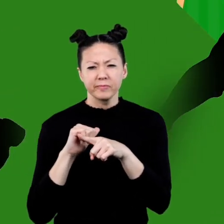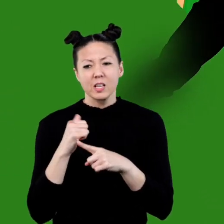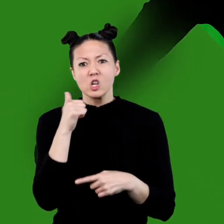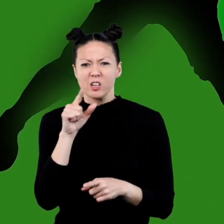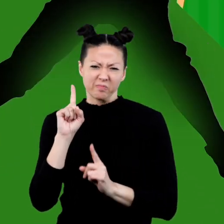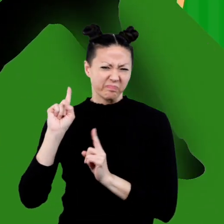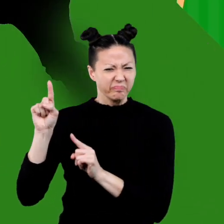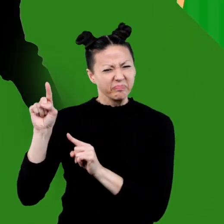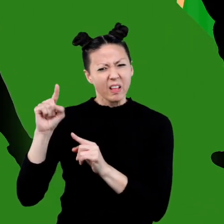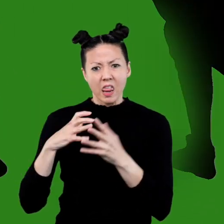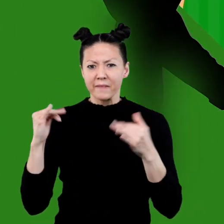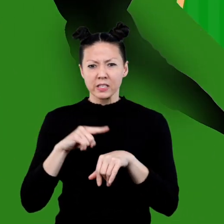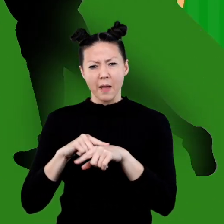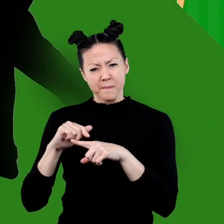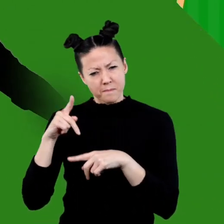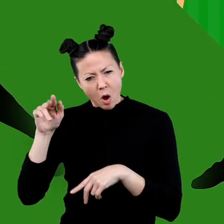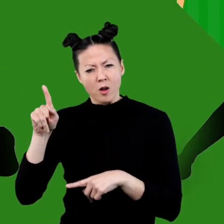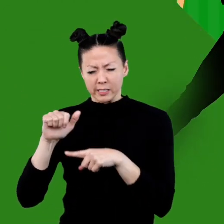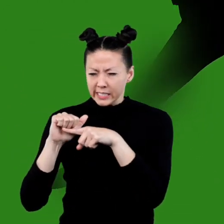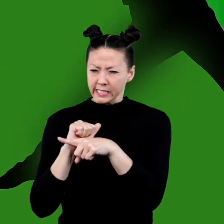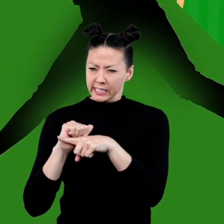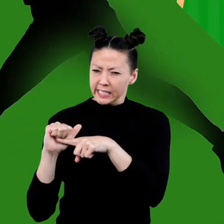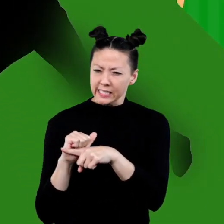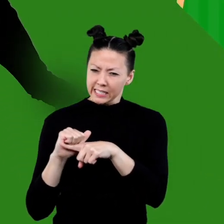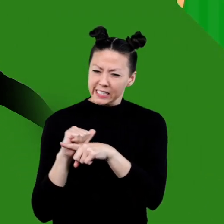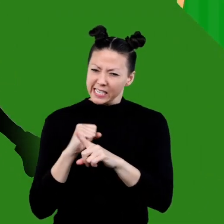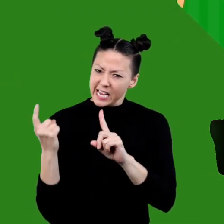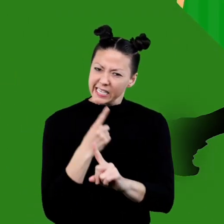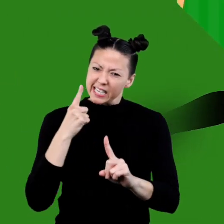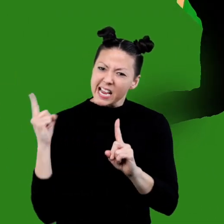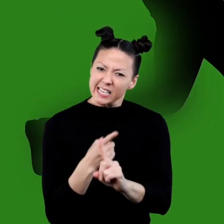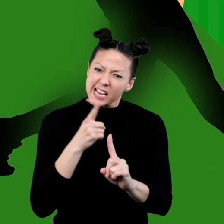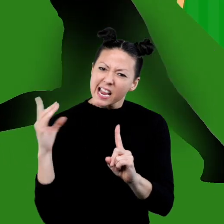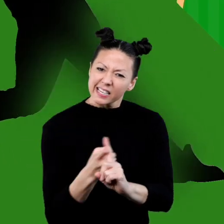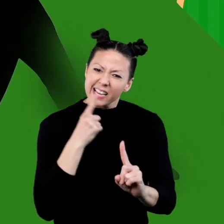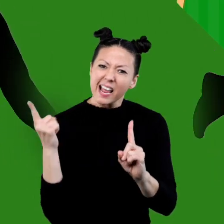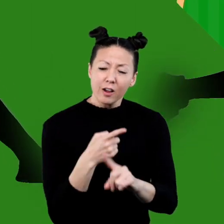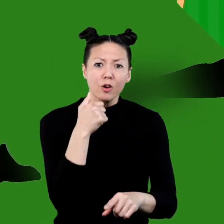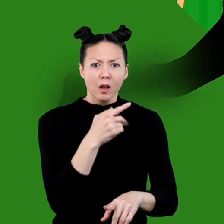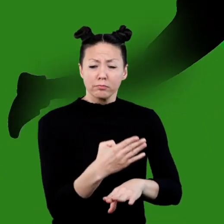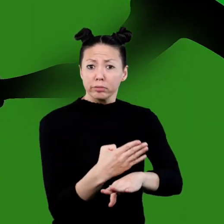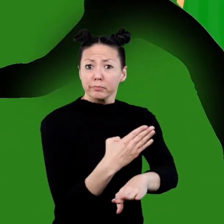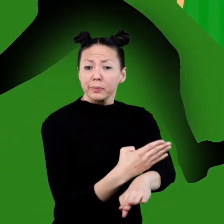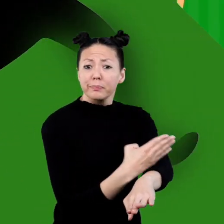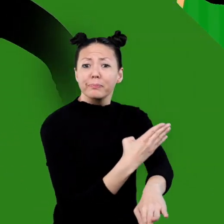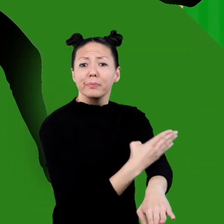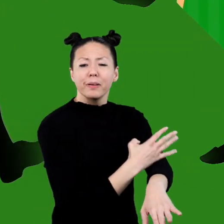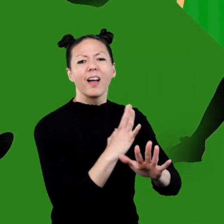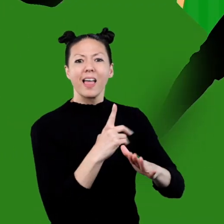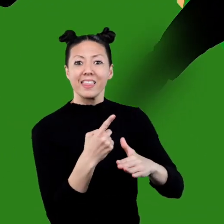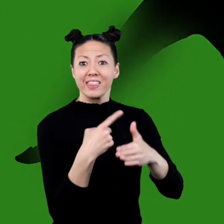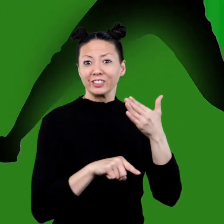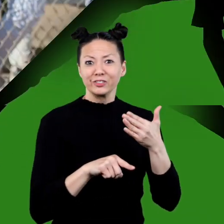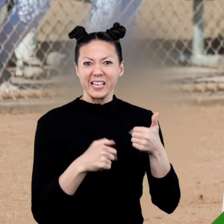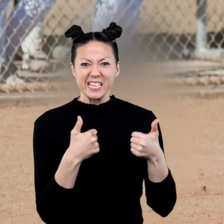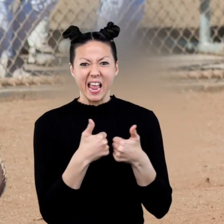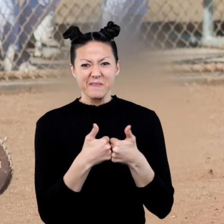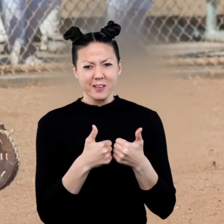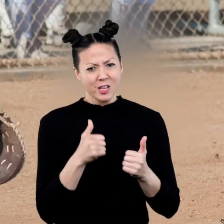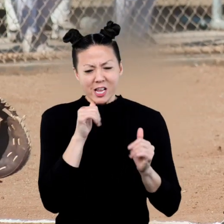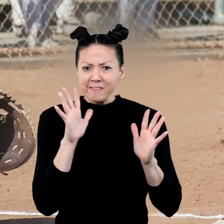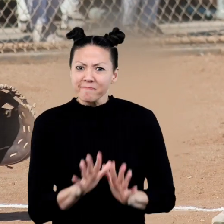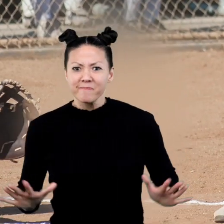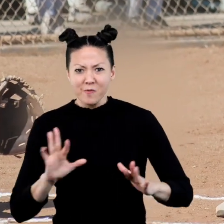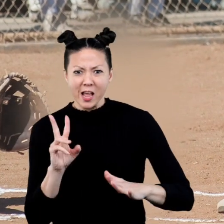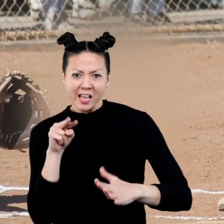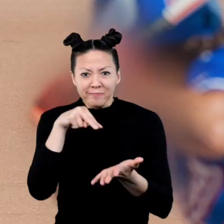The girl spends a lot of time at the park practicing hitting the ball. The girl gets better. At the next week's game, the